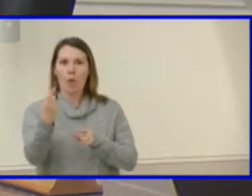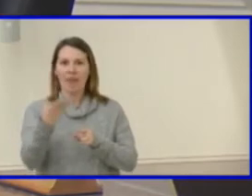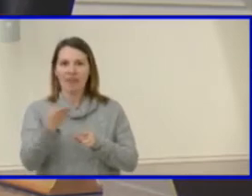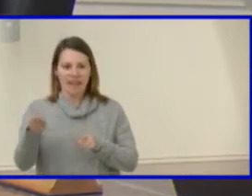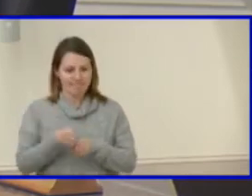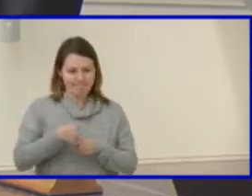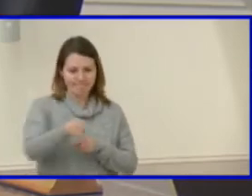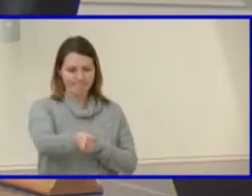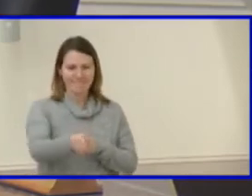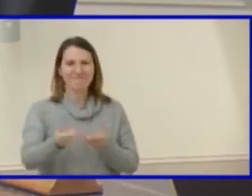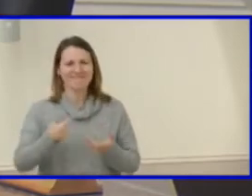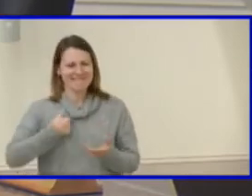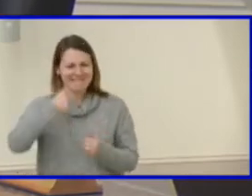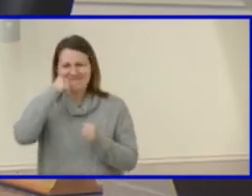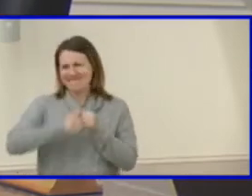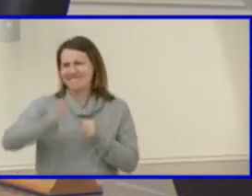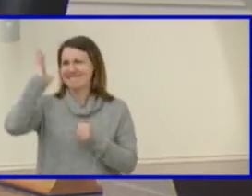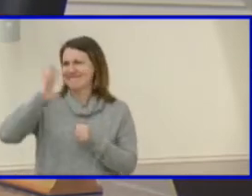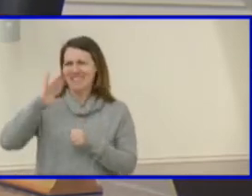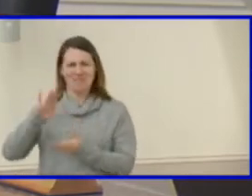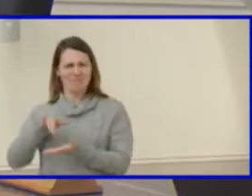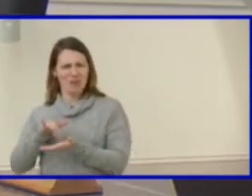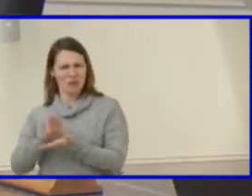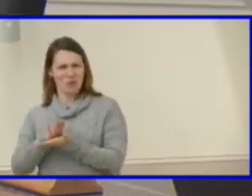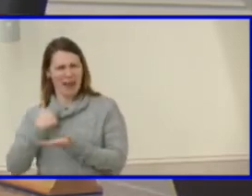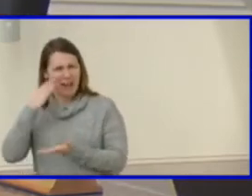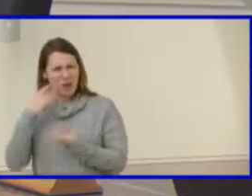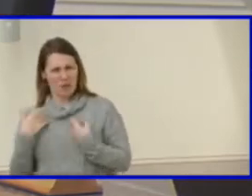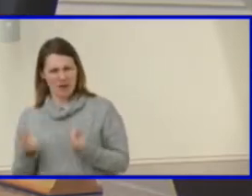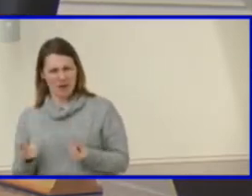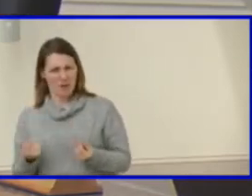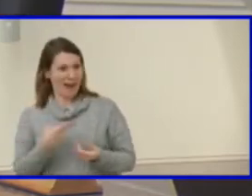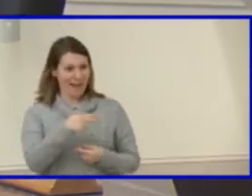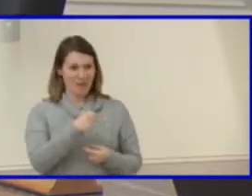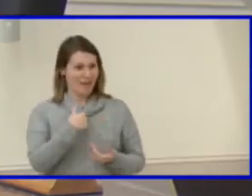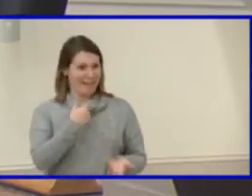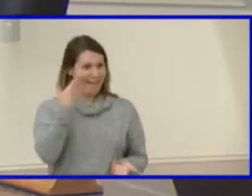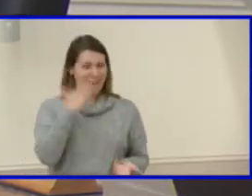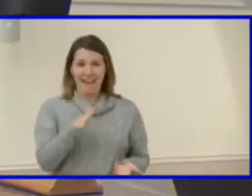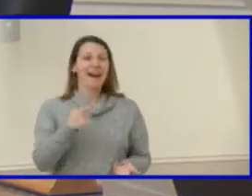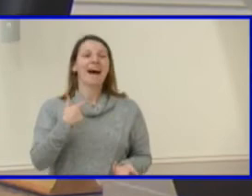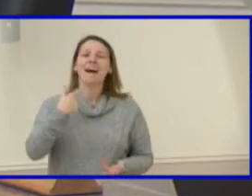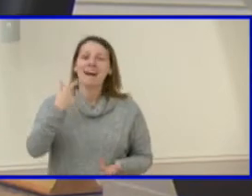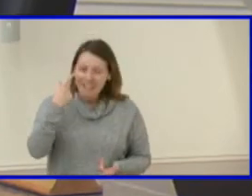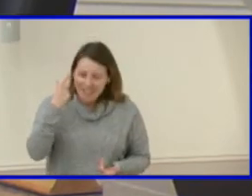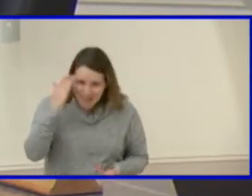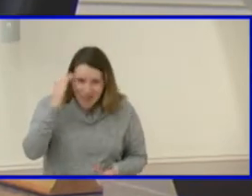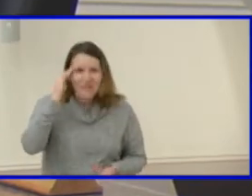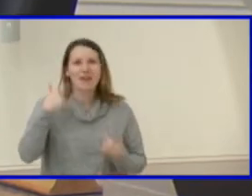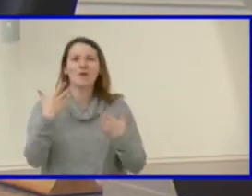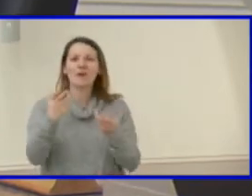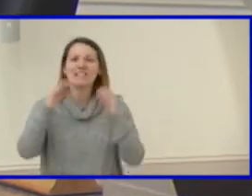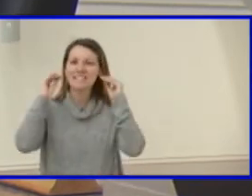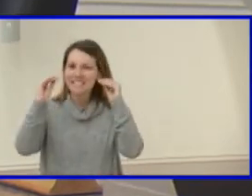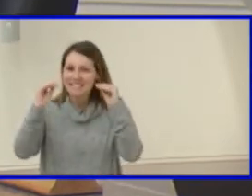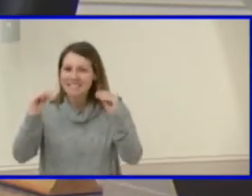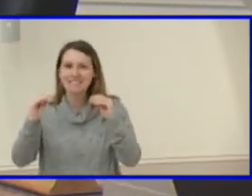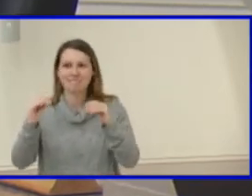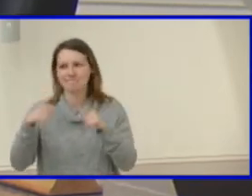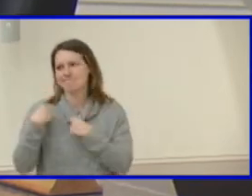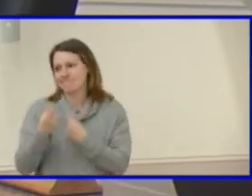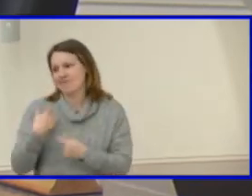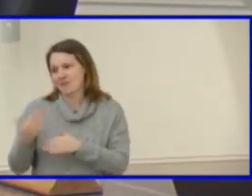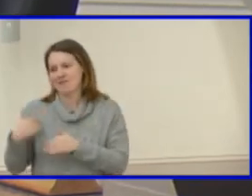wanted to do, you know, when I was in middle school or even the beginning of high school, I always knew I wanted to teach from being, you know, a young elementary